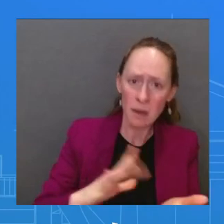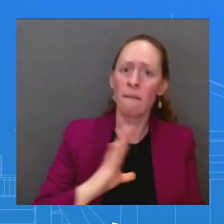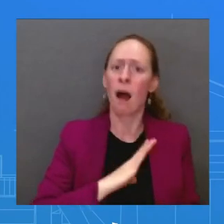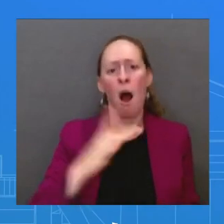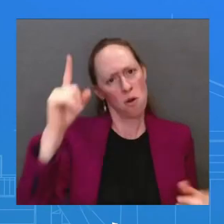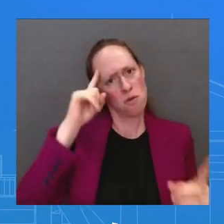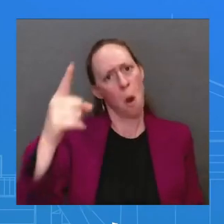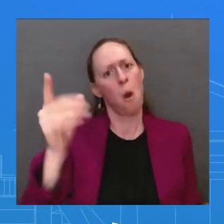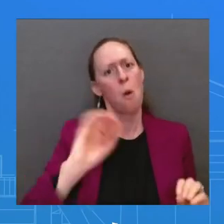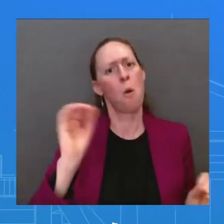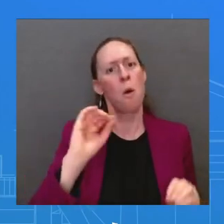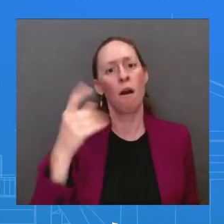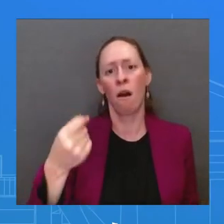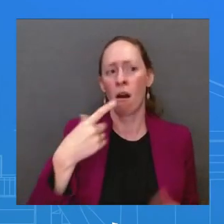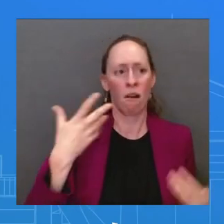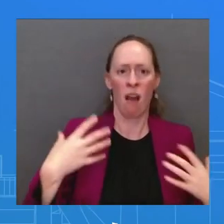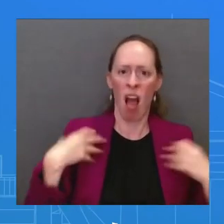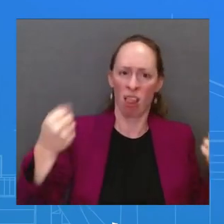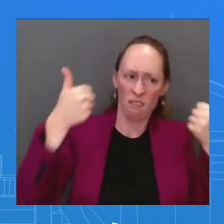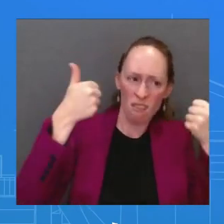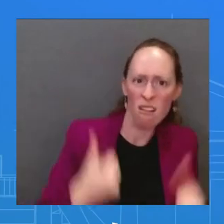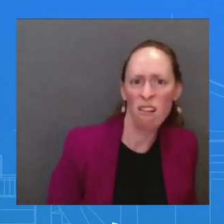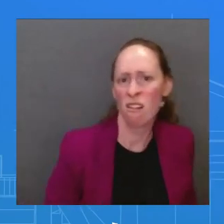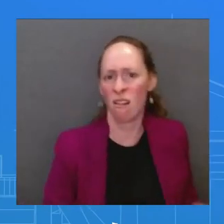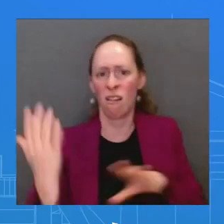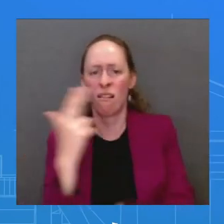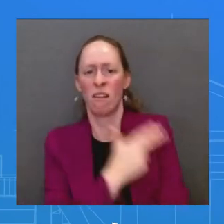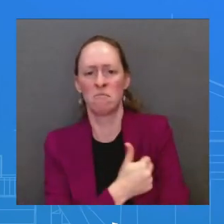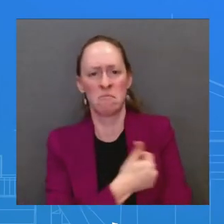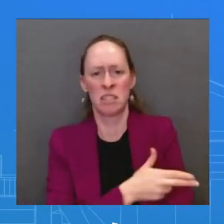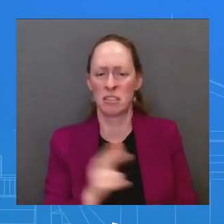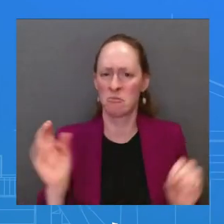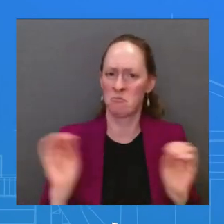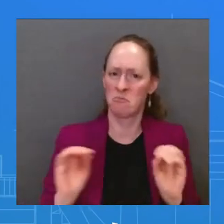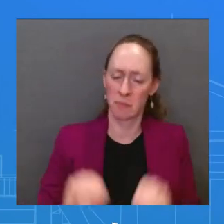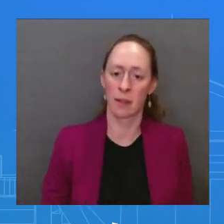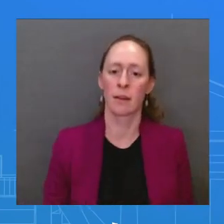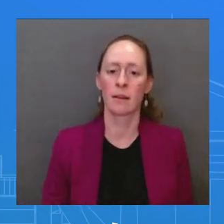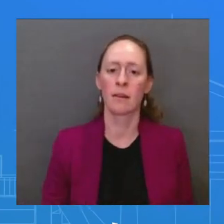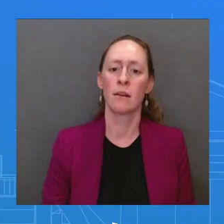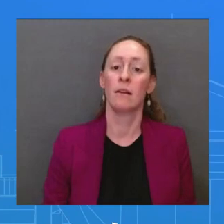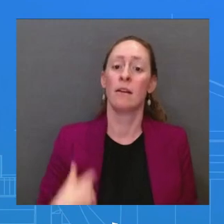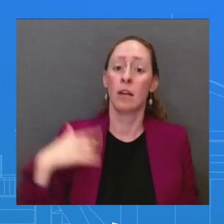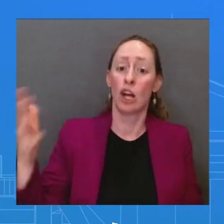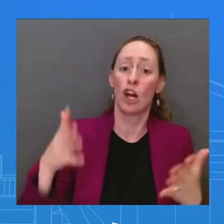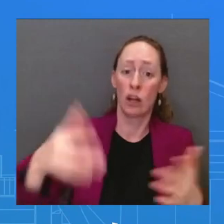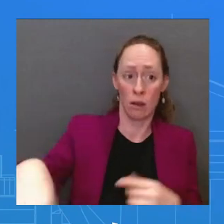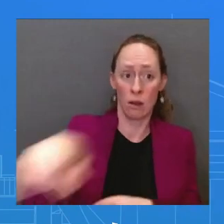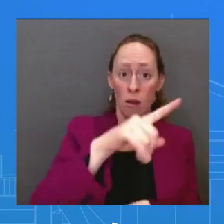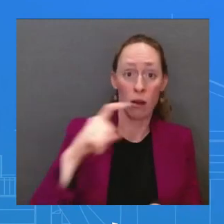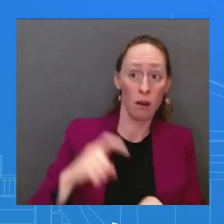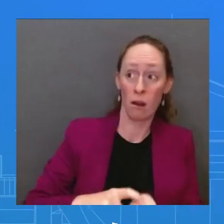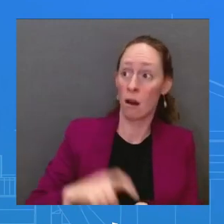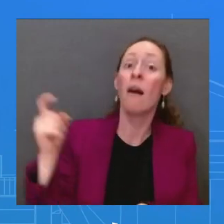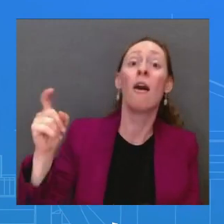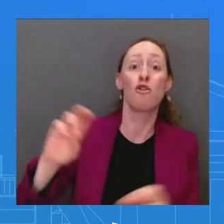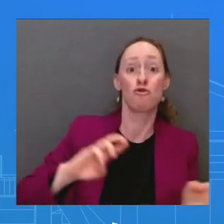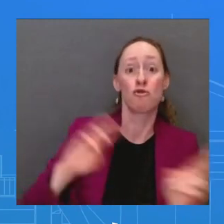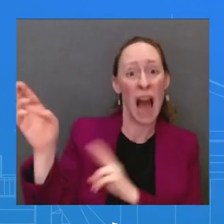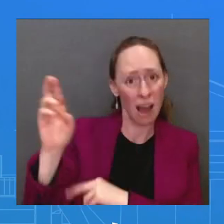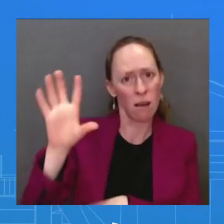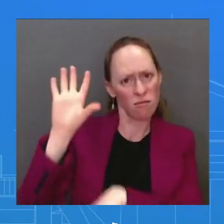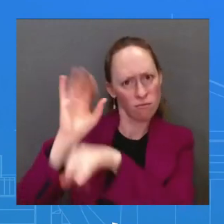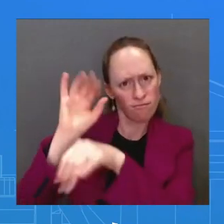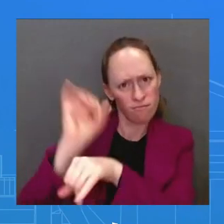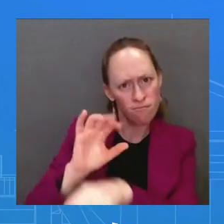Americans to get their updated COVID-19 vaccine in addition to their annual flu shot and also RSV